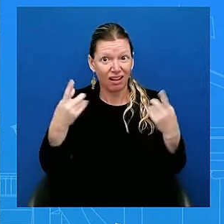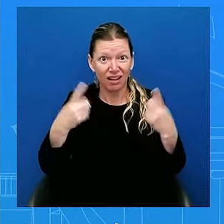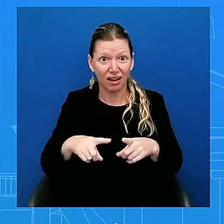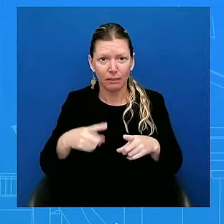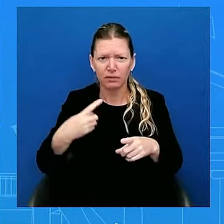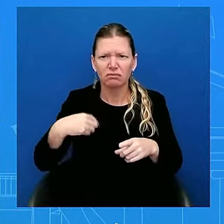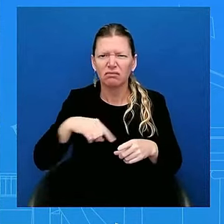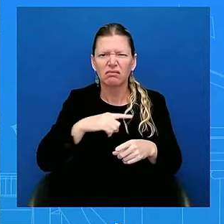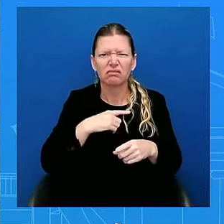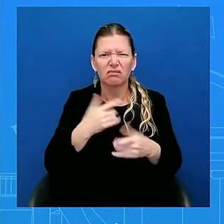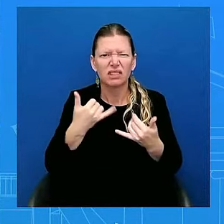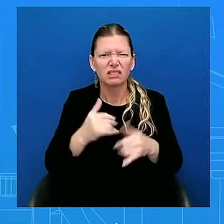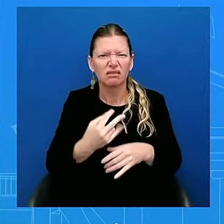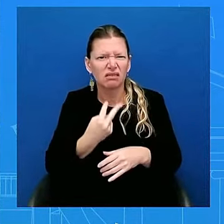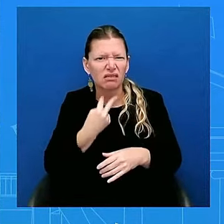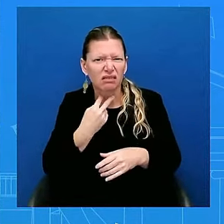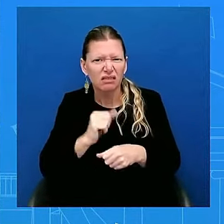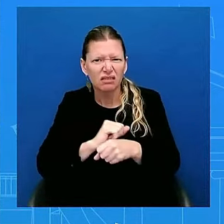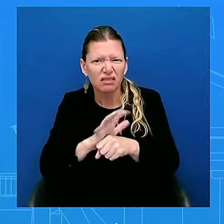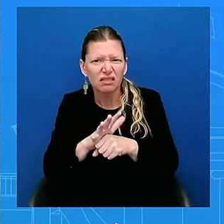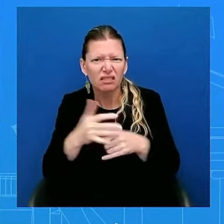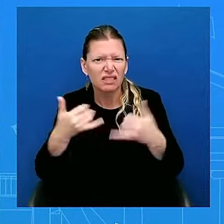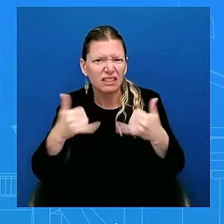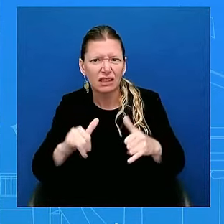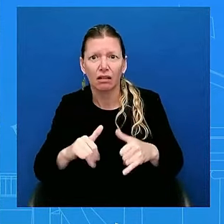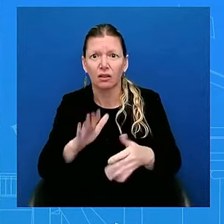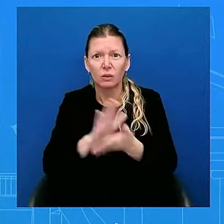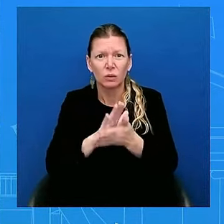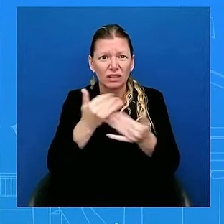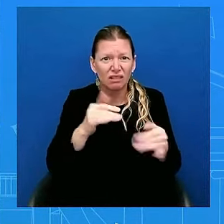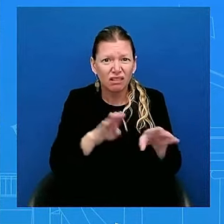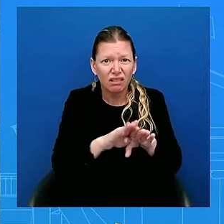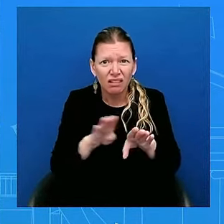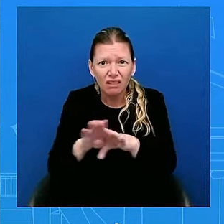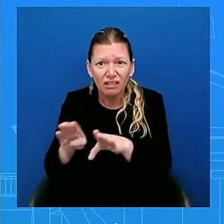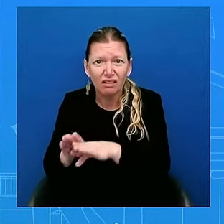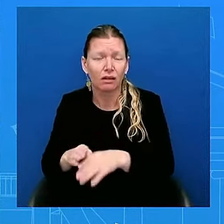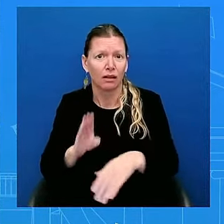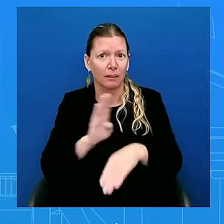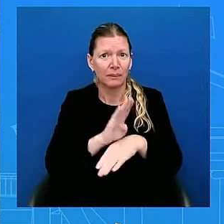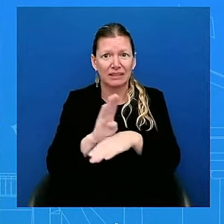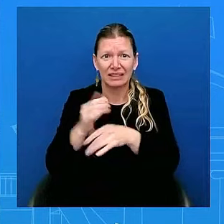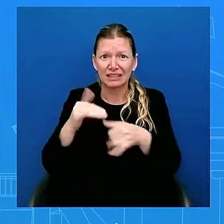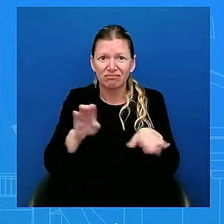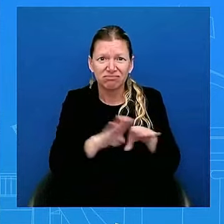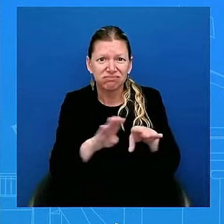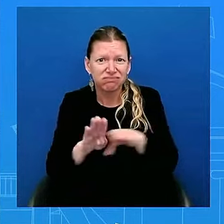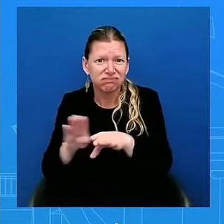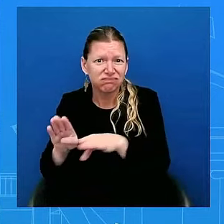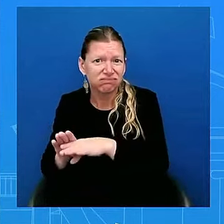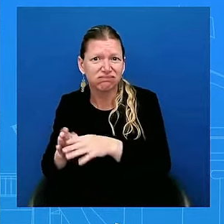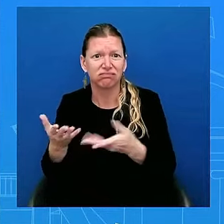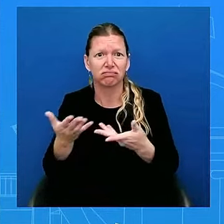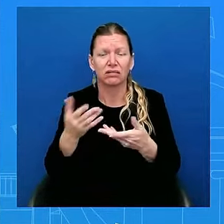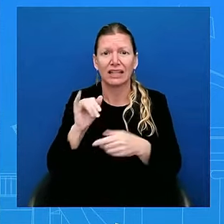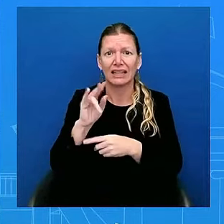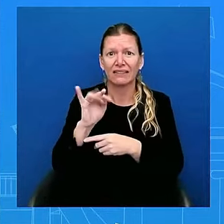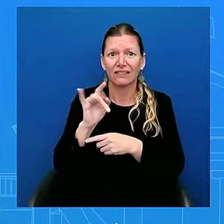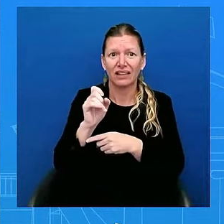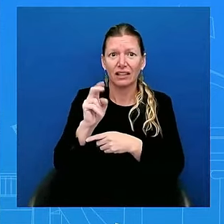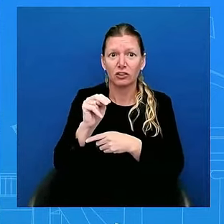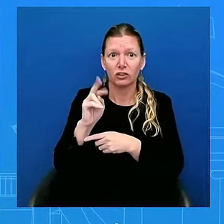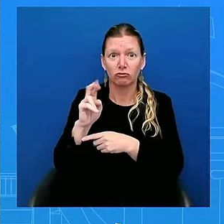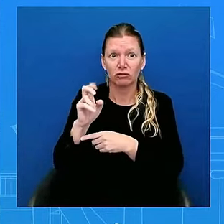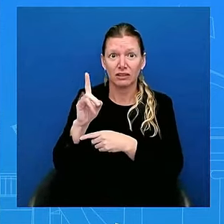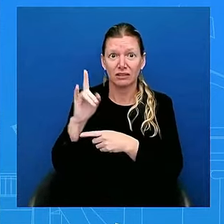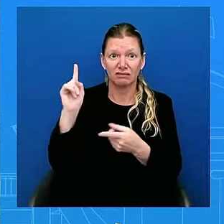businesses. We wouldn't be able to open up again. There's the Inflation Reduction Act, which was also an incredibly important piece of